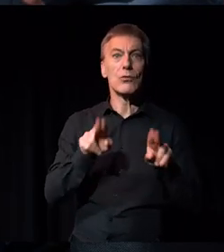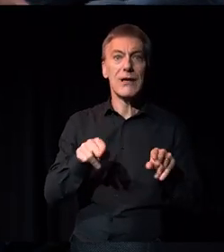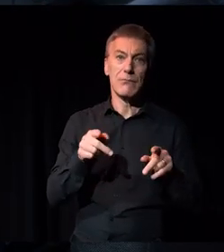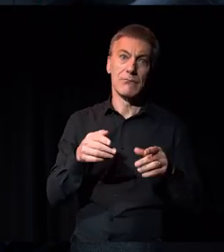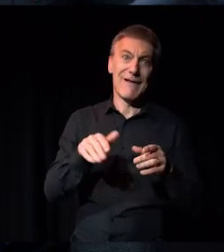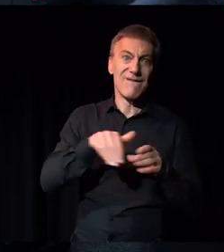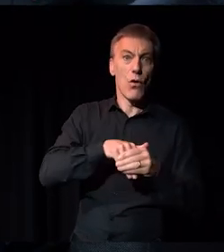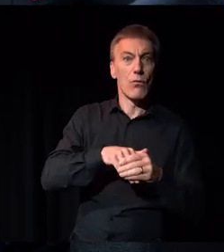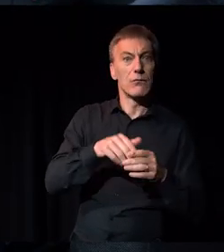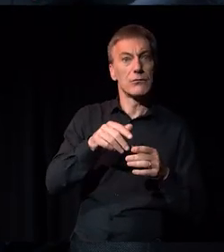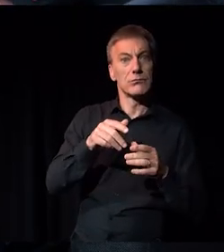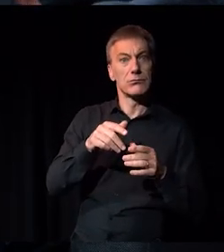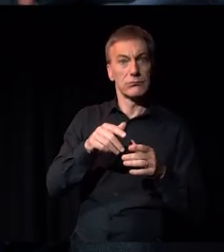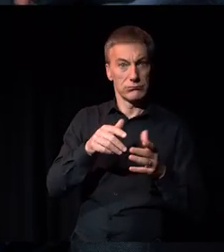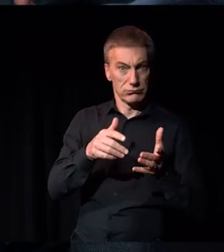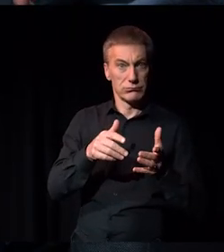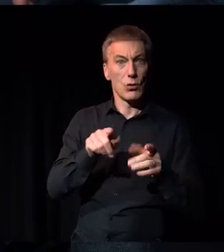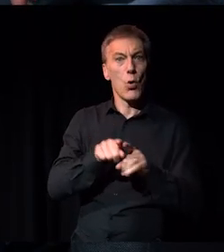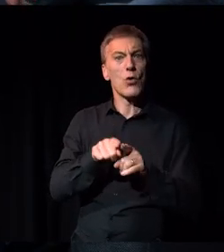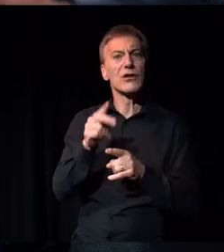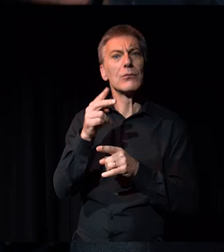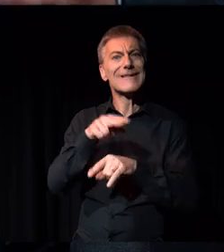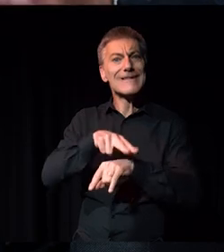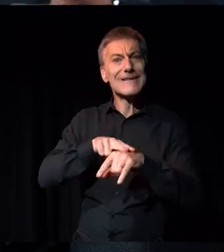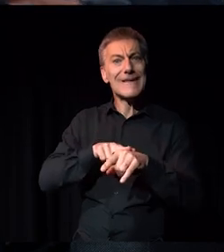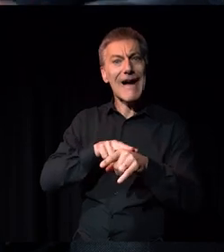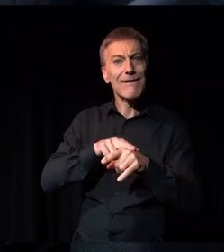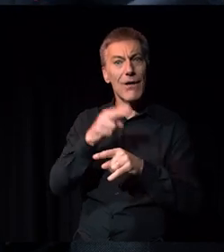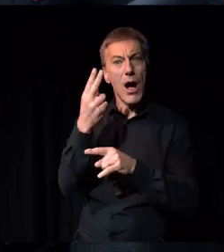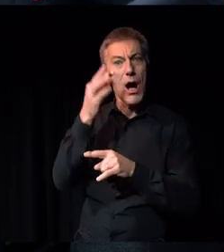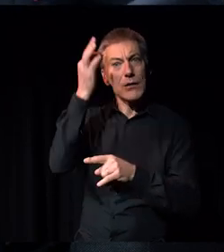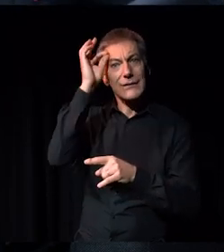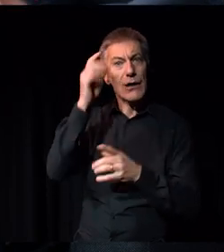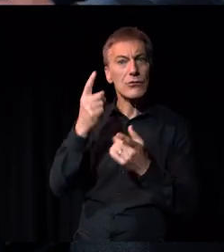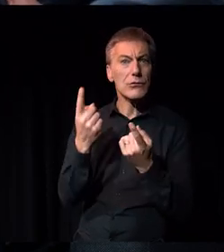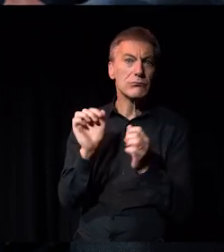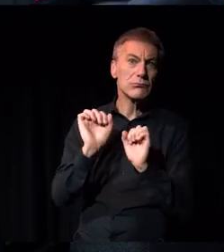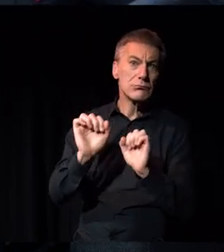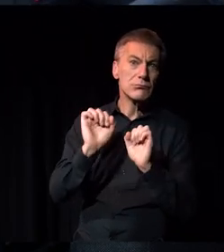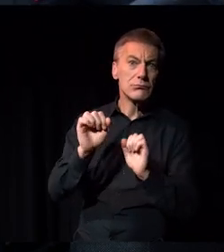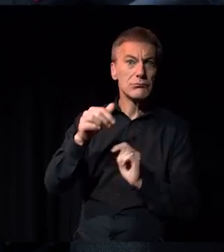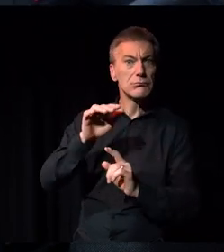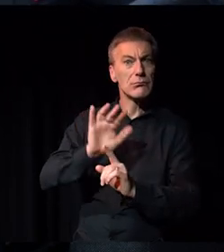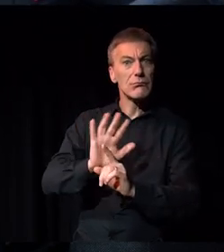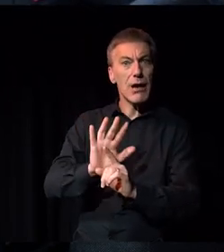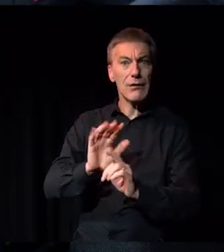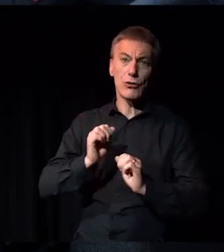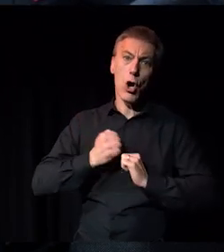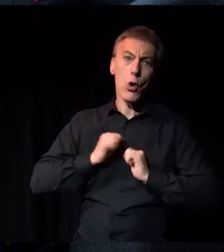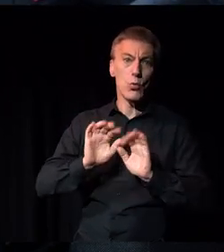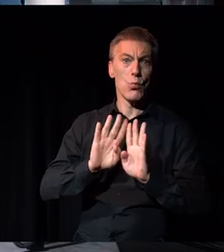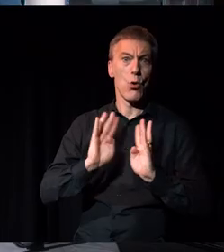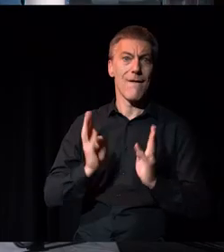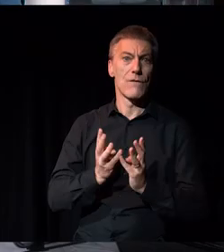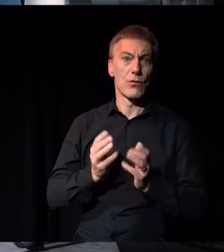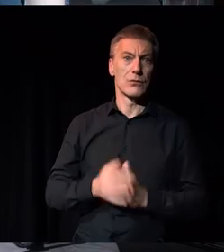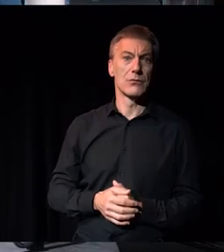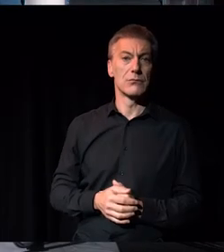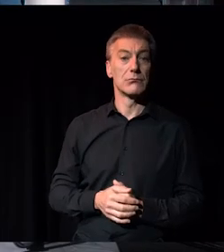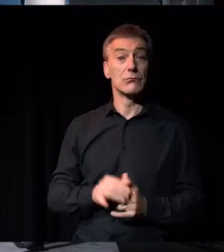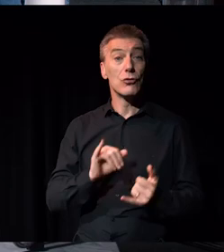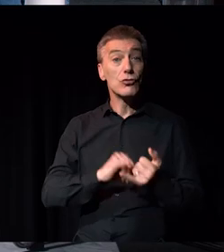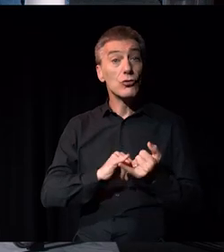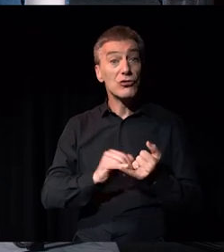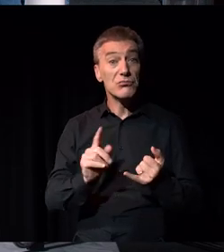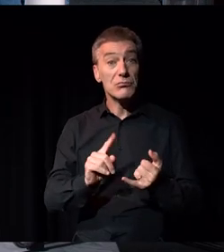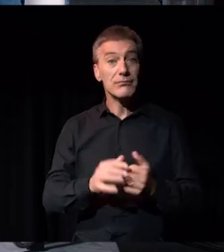but equally involving staff within the Arts Council because we want to capture data on our own workforce as well. And Susan, what would you